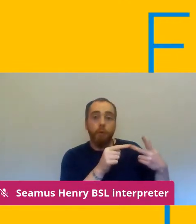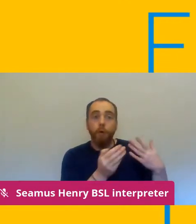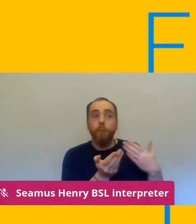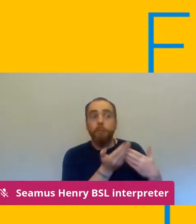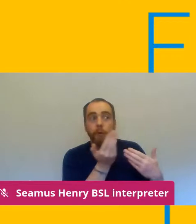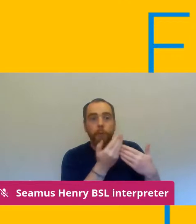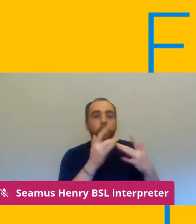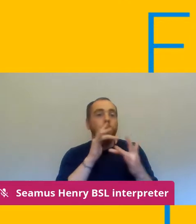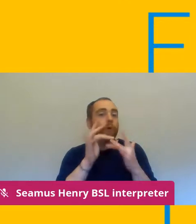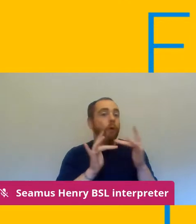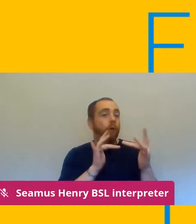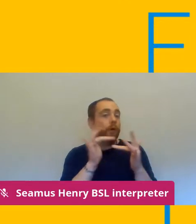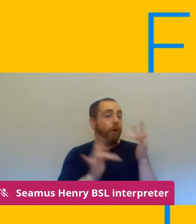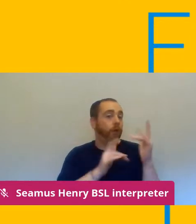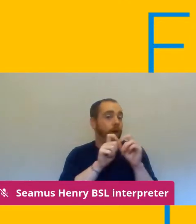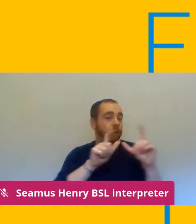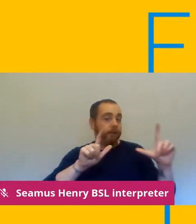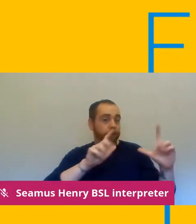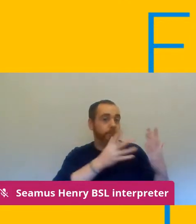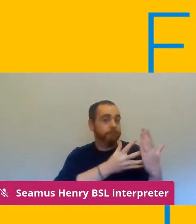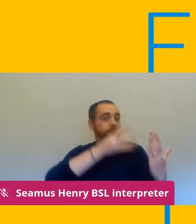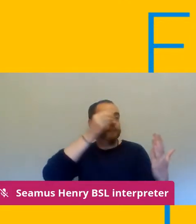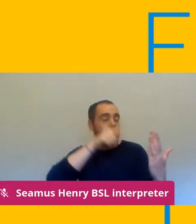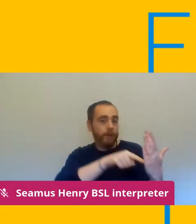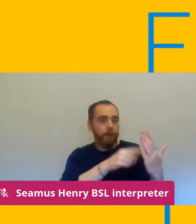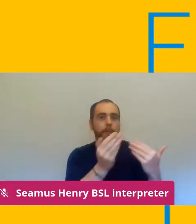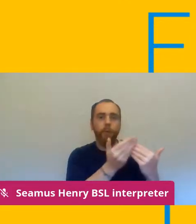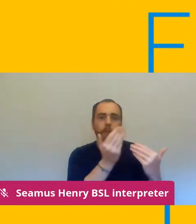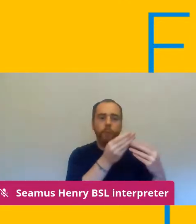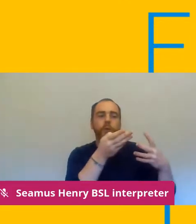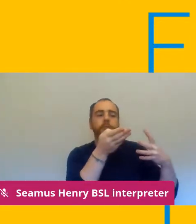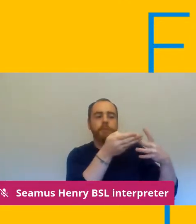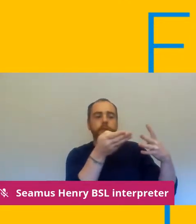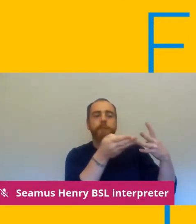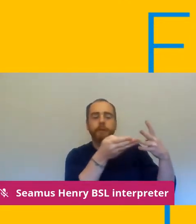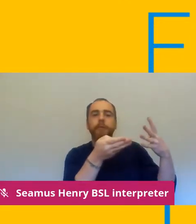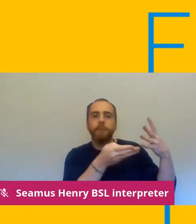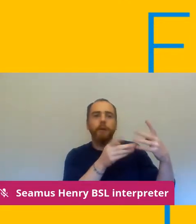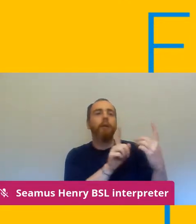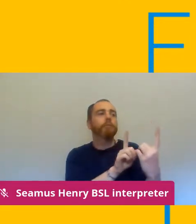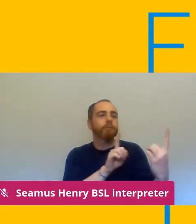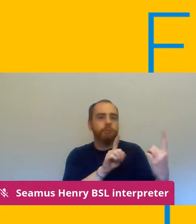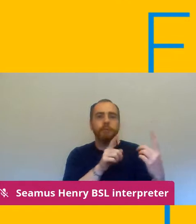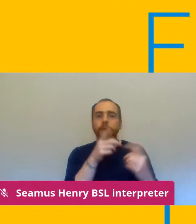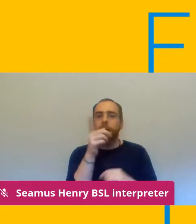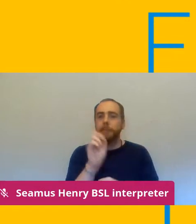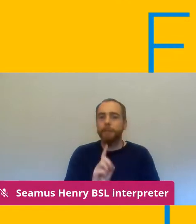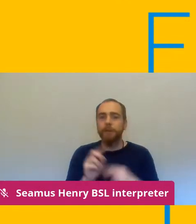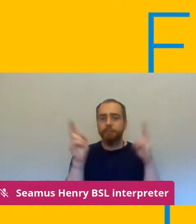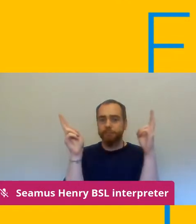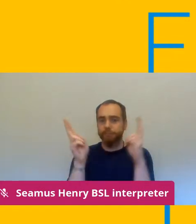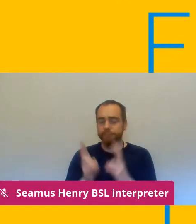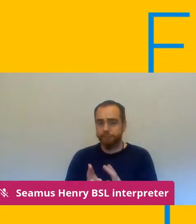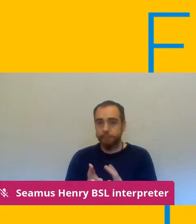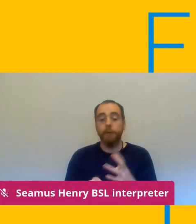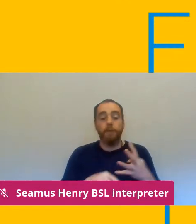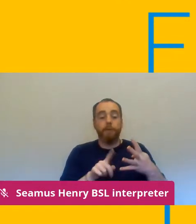and less people on site until we get to tier four where it is basically only essential workers on site